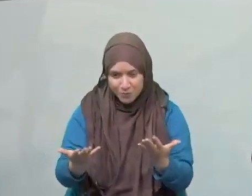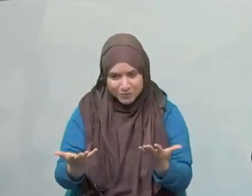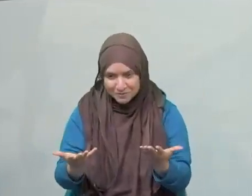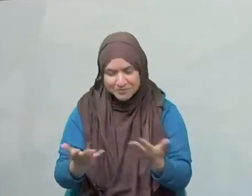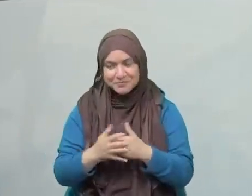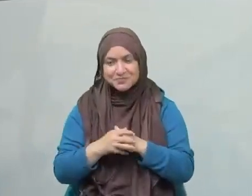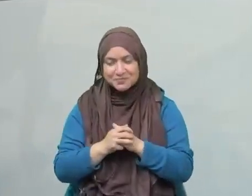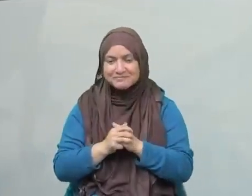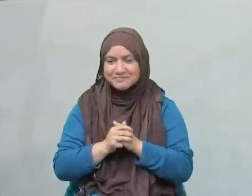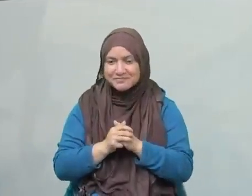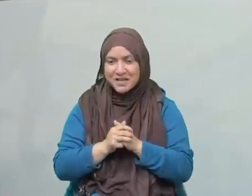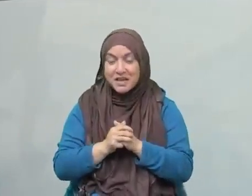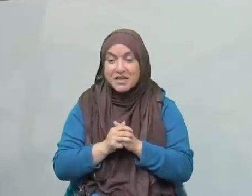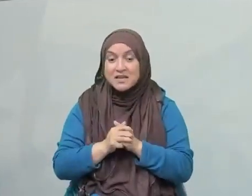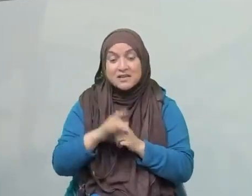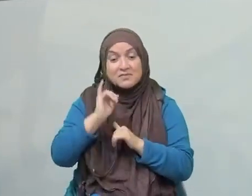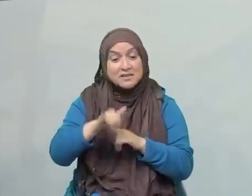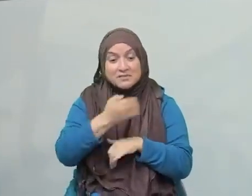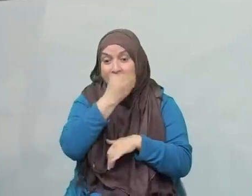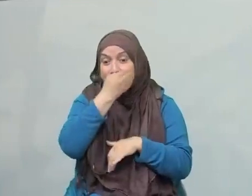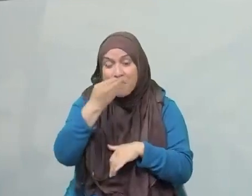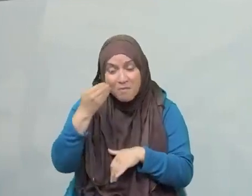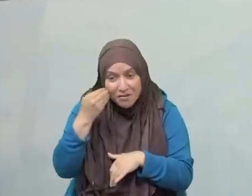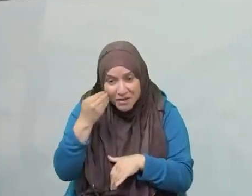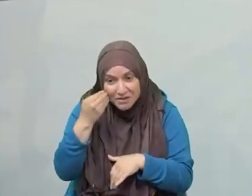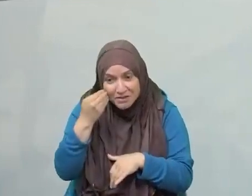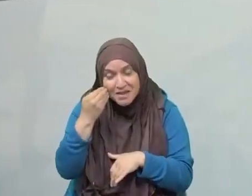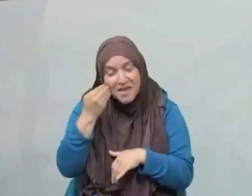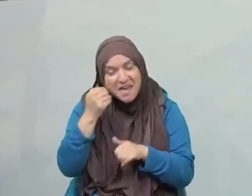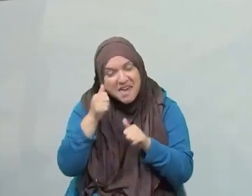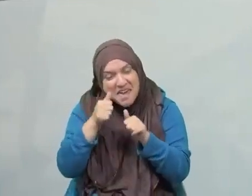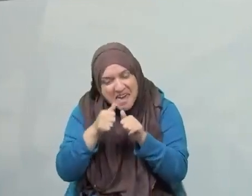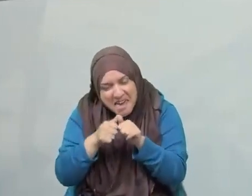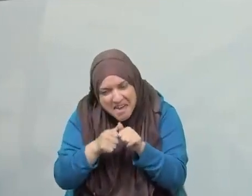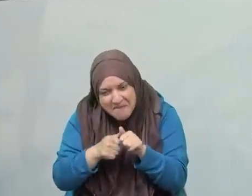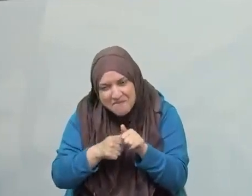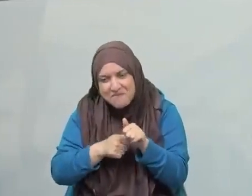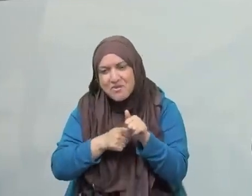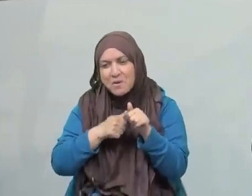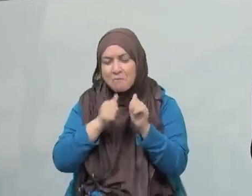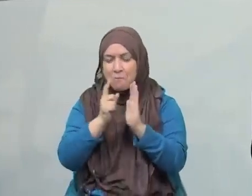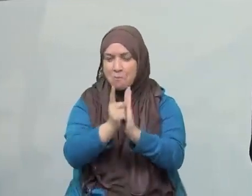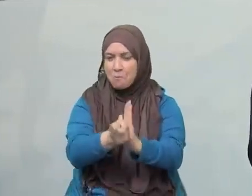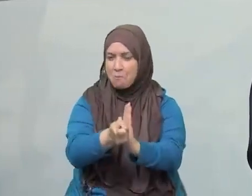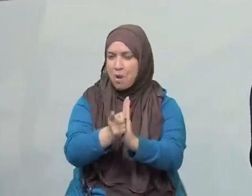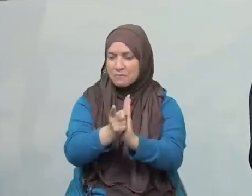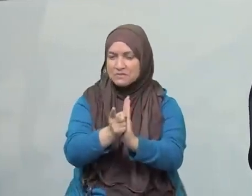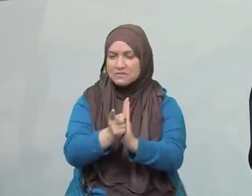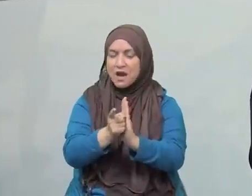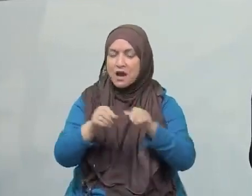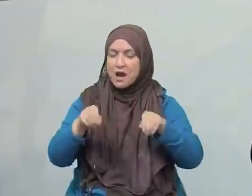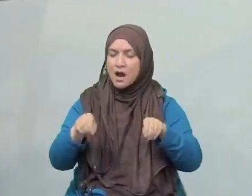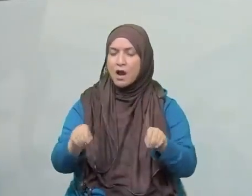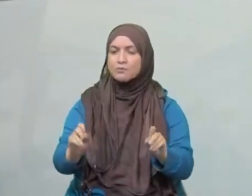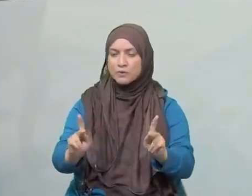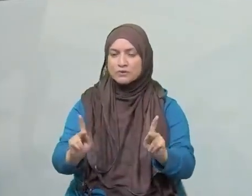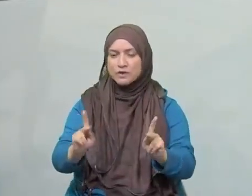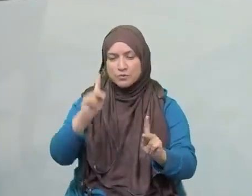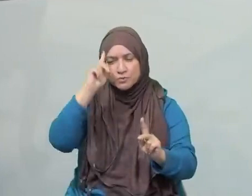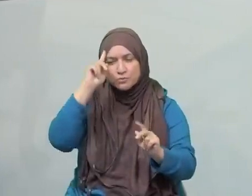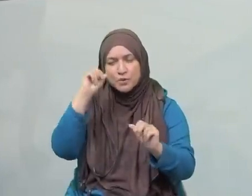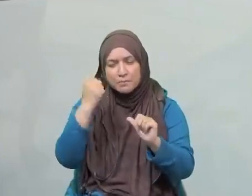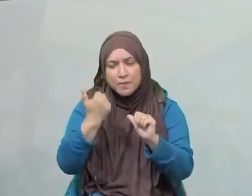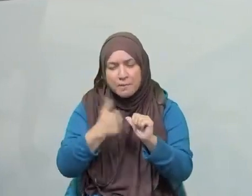opportunity. Every moment is an opportunity for you to say a word of dhikr, to say